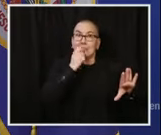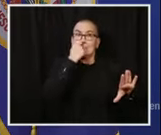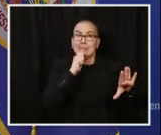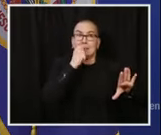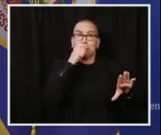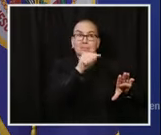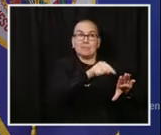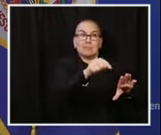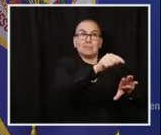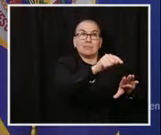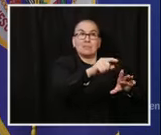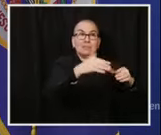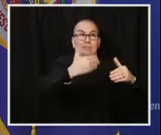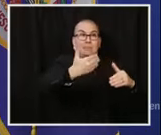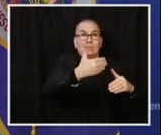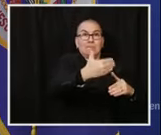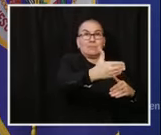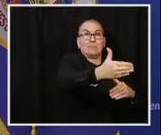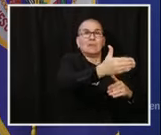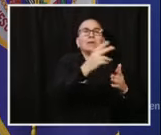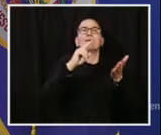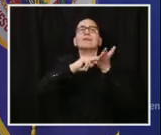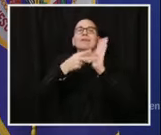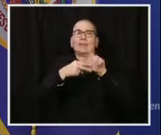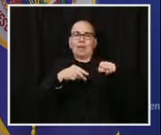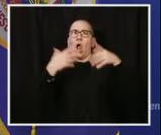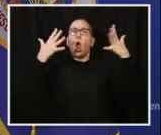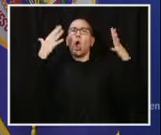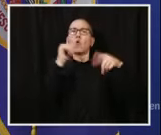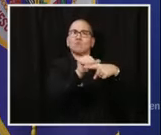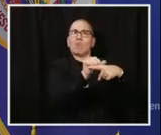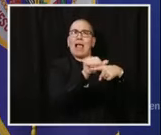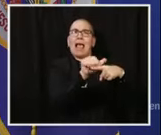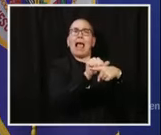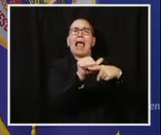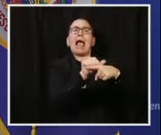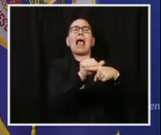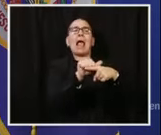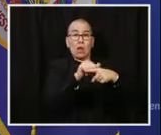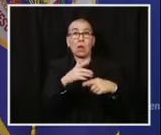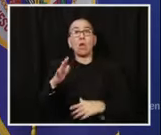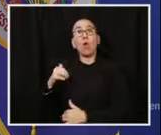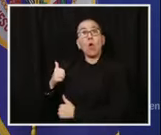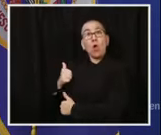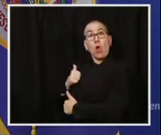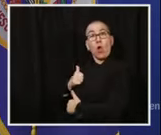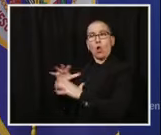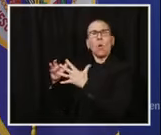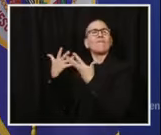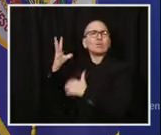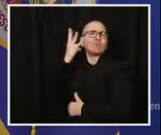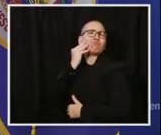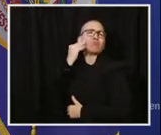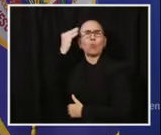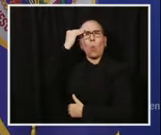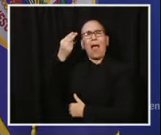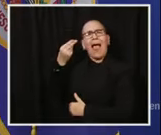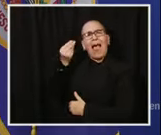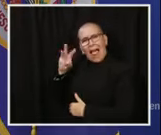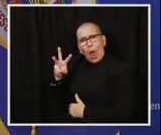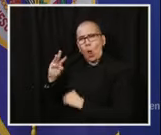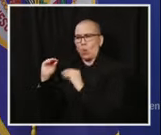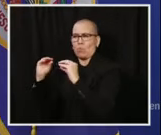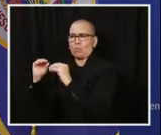We currently have more than 270 guardsmen assigned to 11 teams trained and conducting this role in facilities throughout the state,